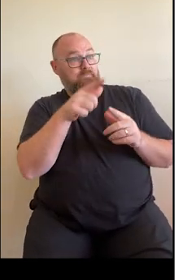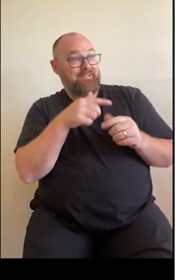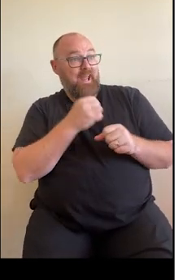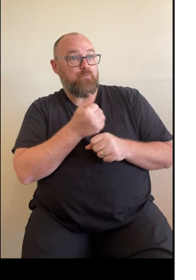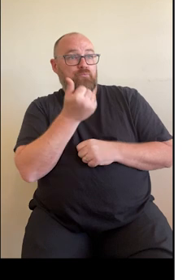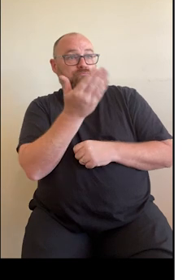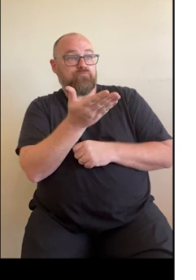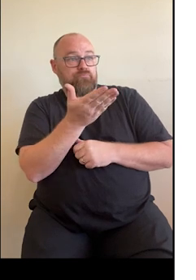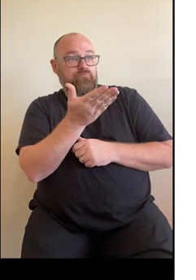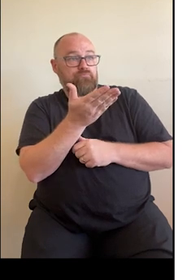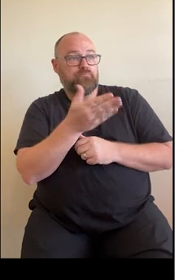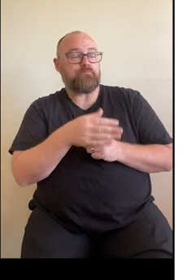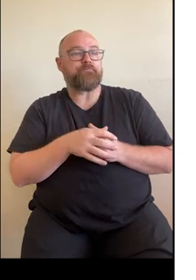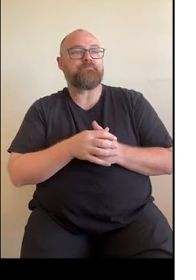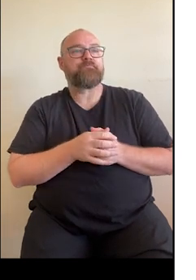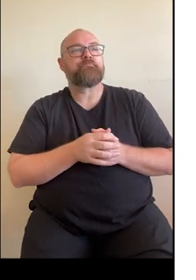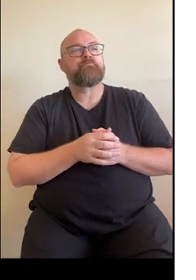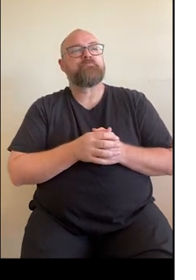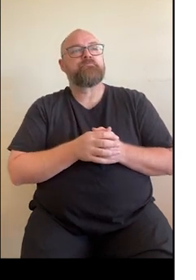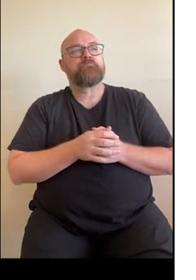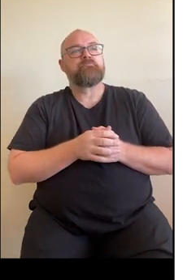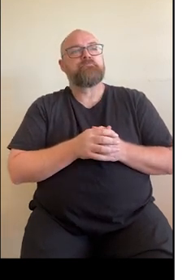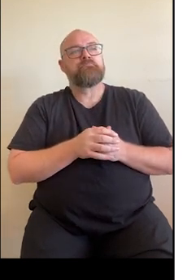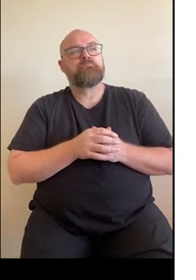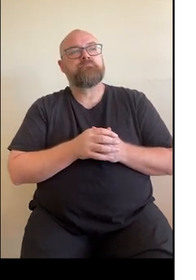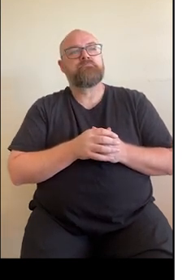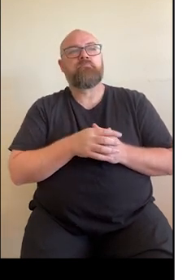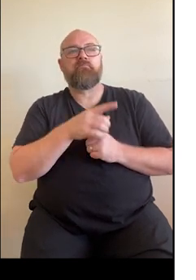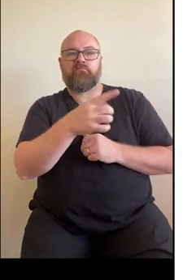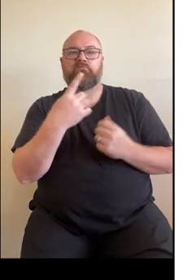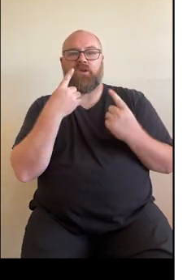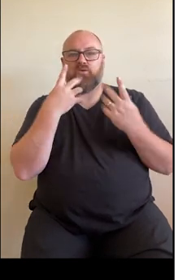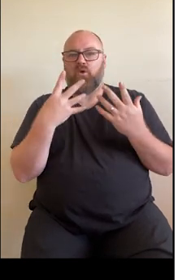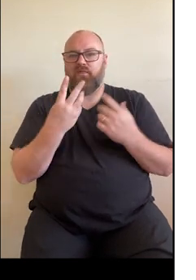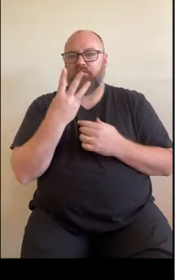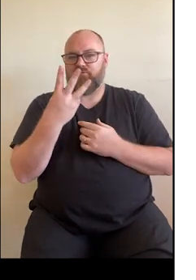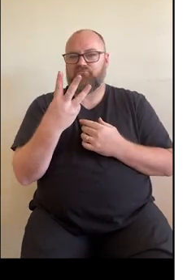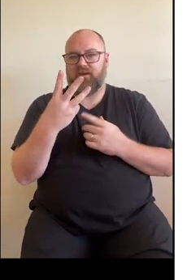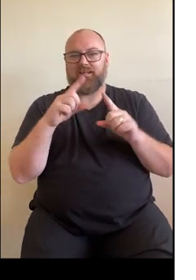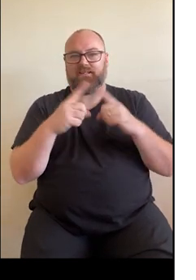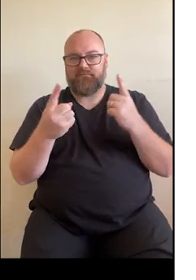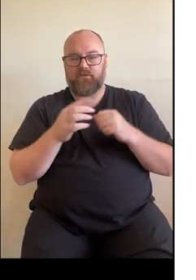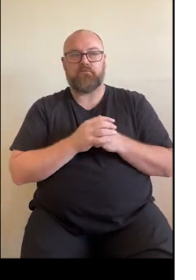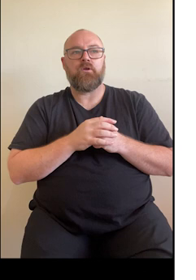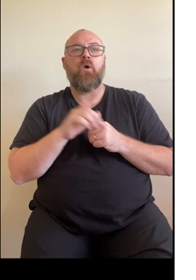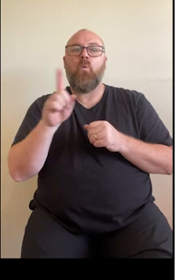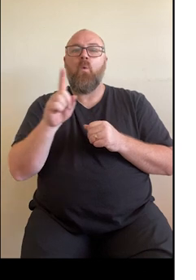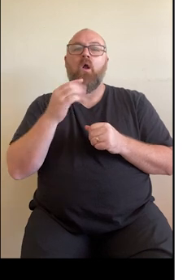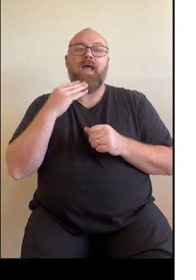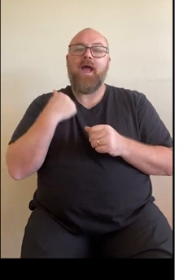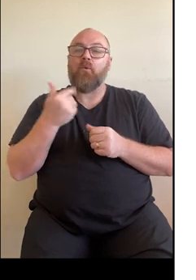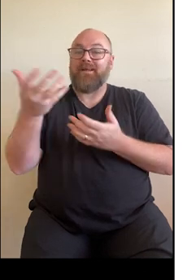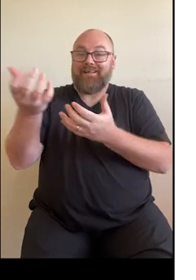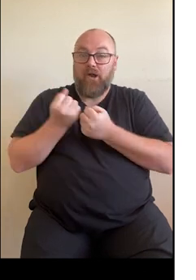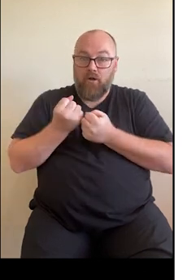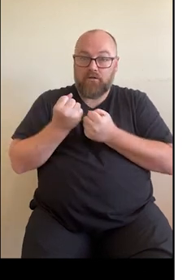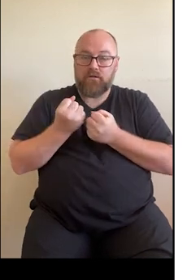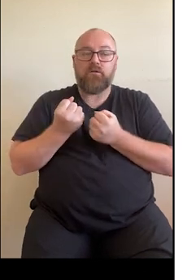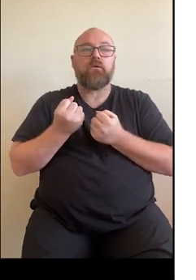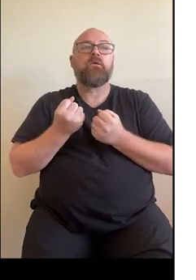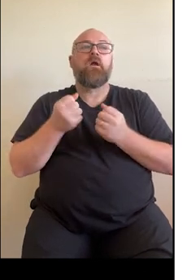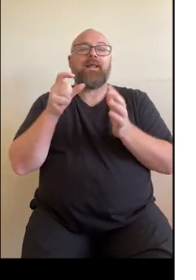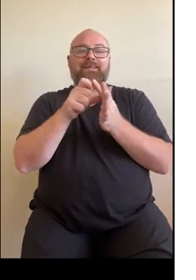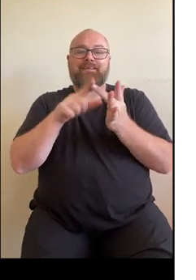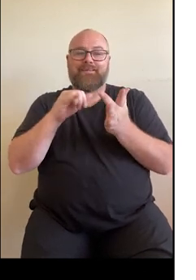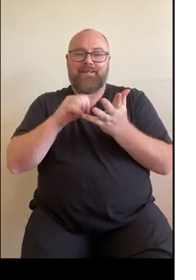preview we have on the screen, we can see that it displays three documents, a dispense record, a prescription record and a discharge